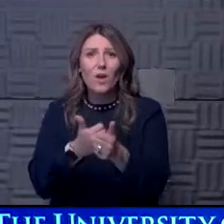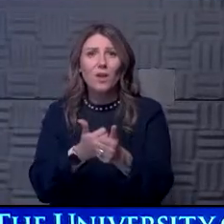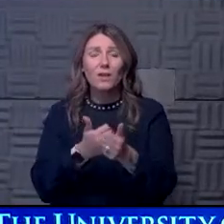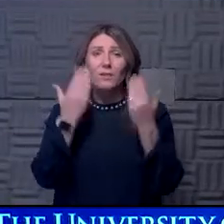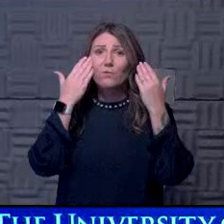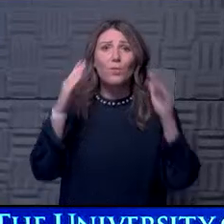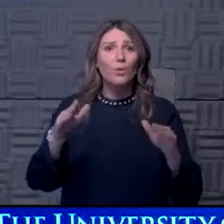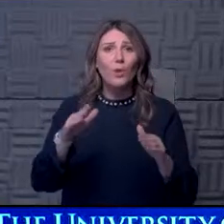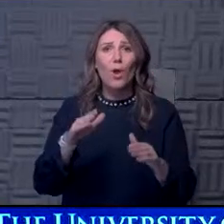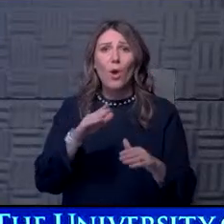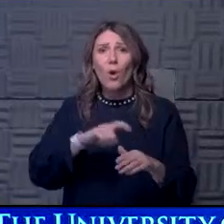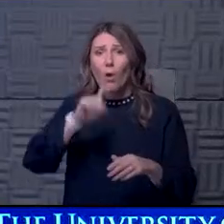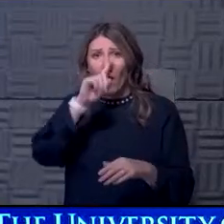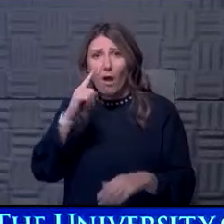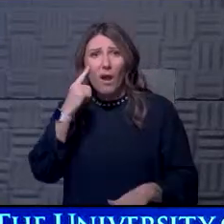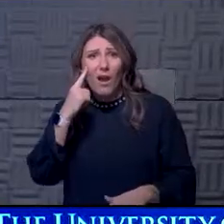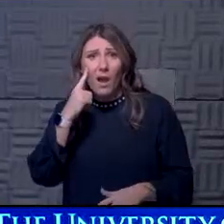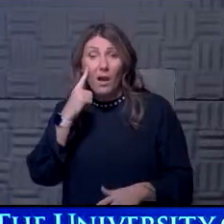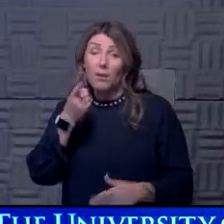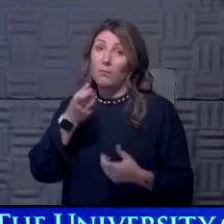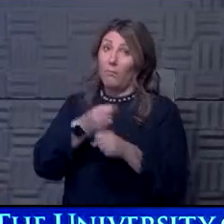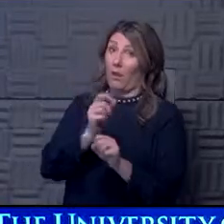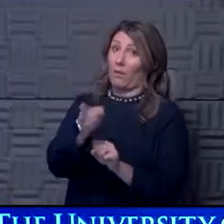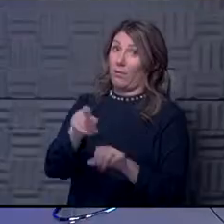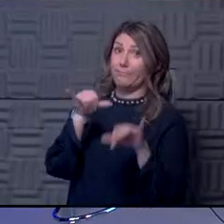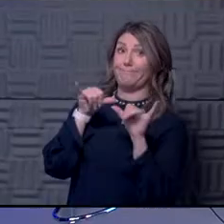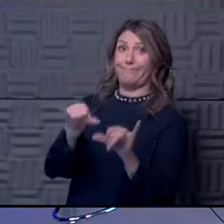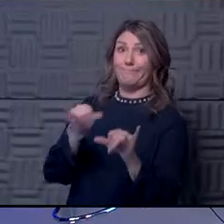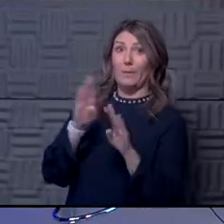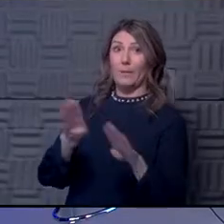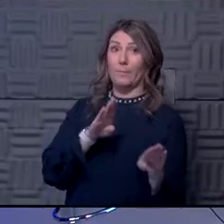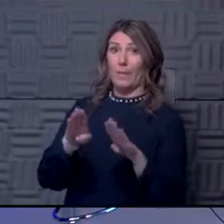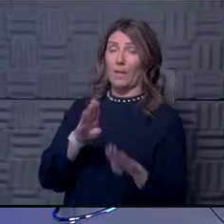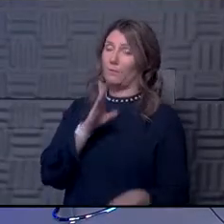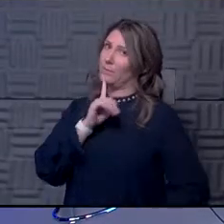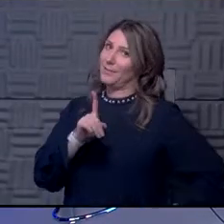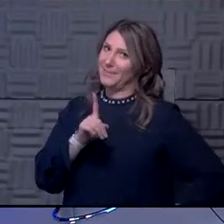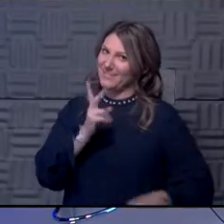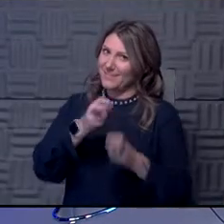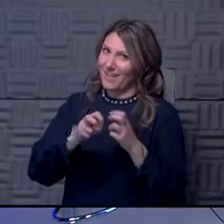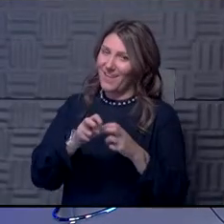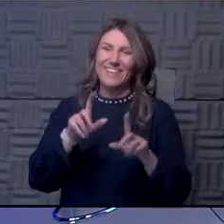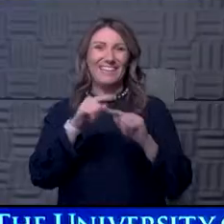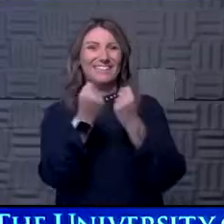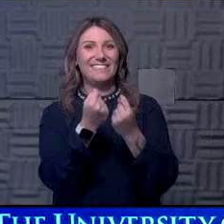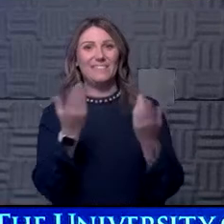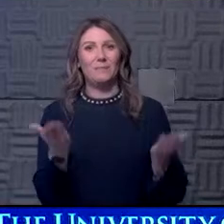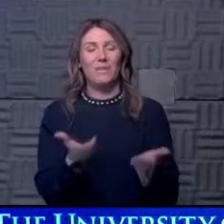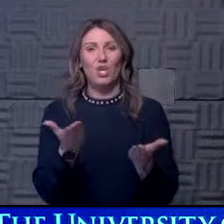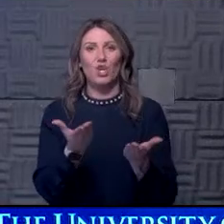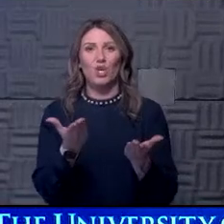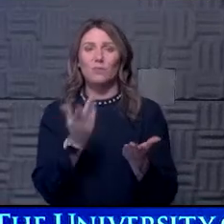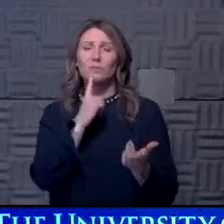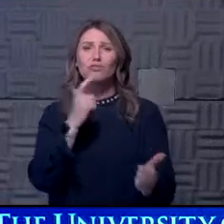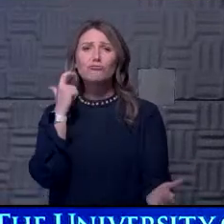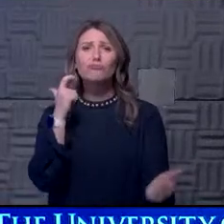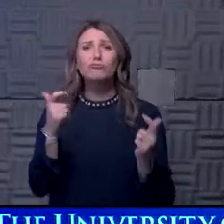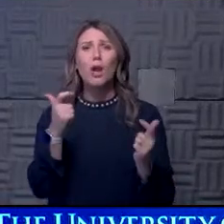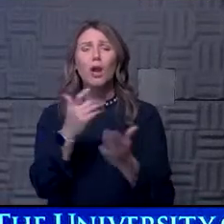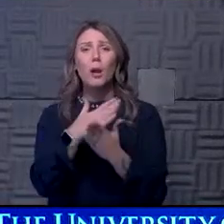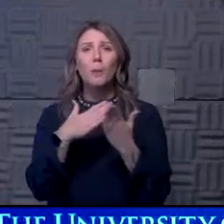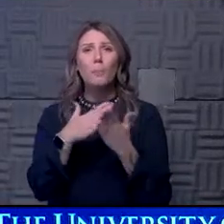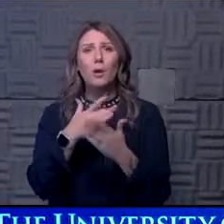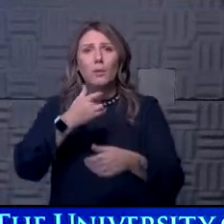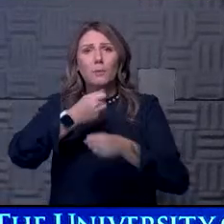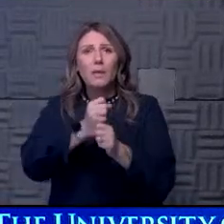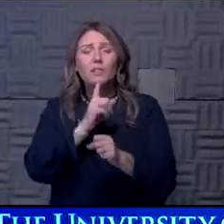know Hawkeye, keeping him in line is quite a chore. Uh, the team that does that's really, uh, here, um, has been a huge part in